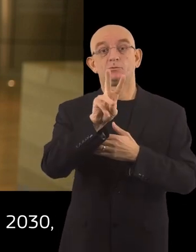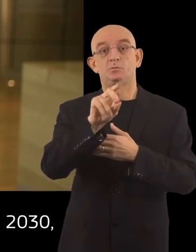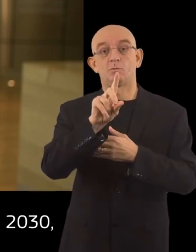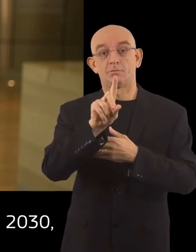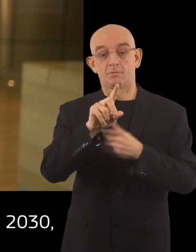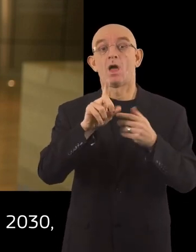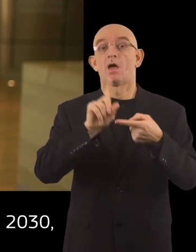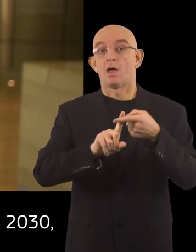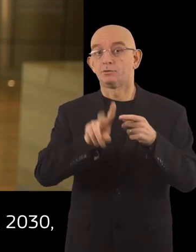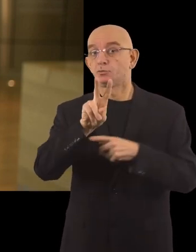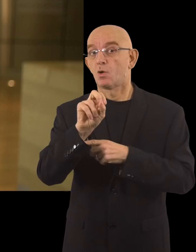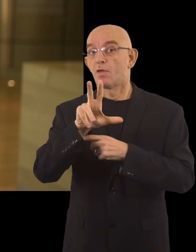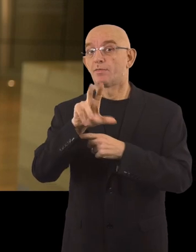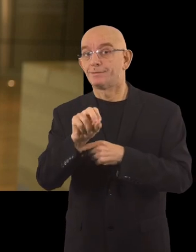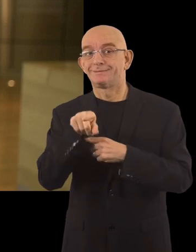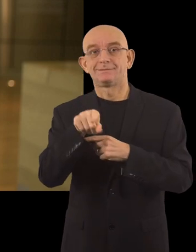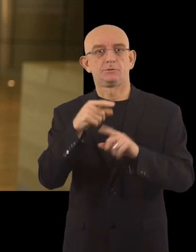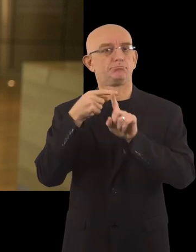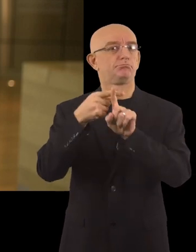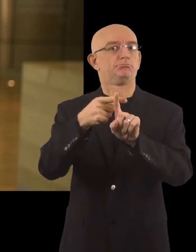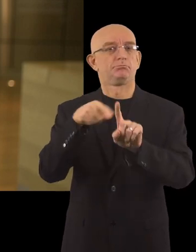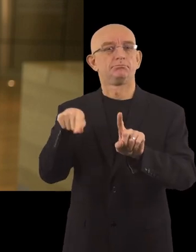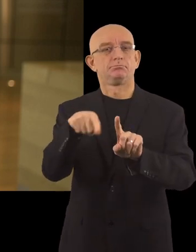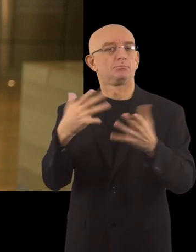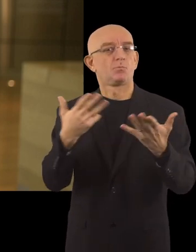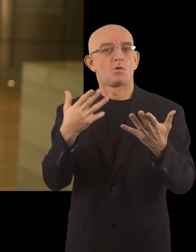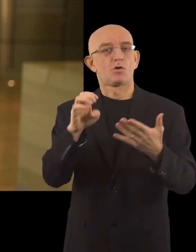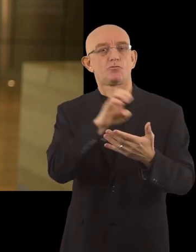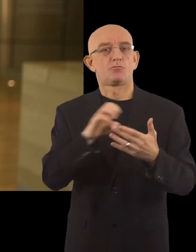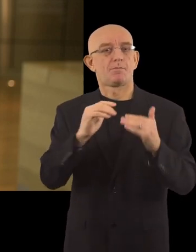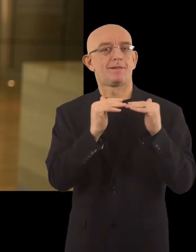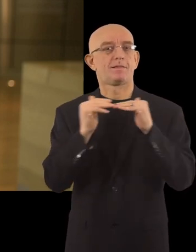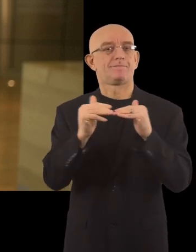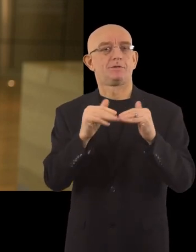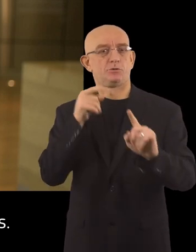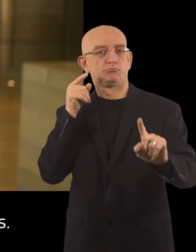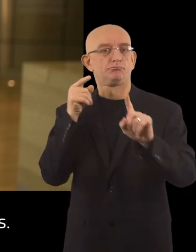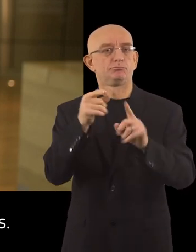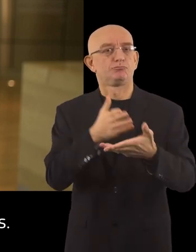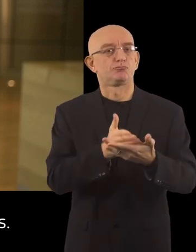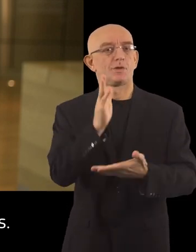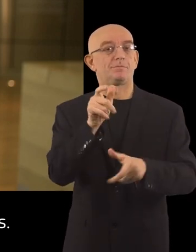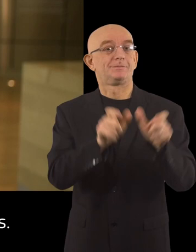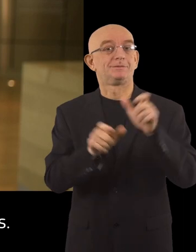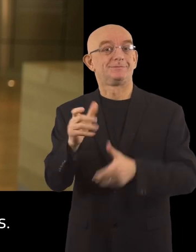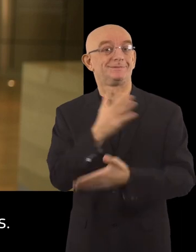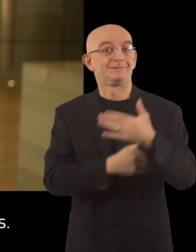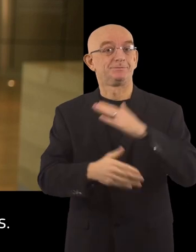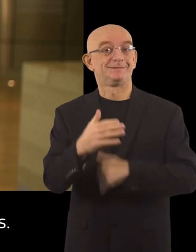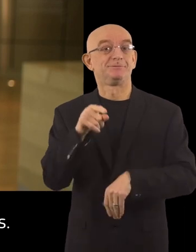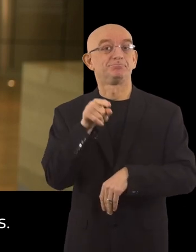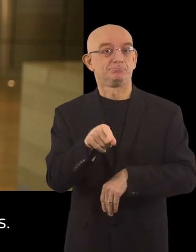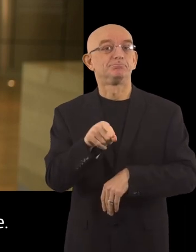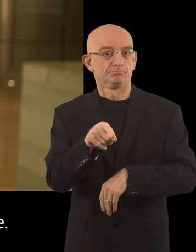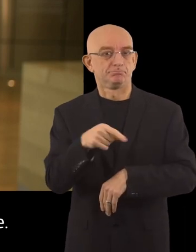2021-2030 and it will be our main instrument at European level on the rights of persons with